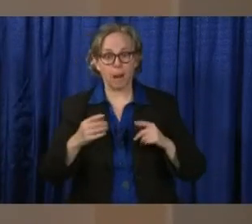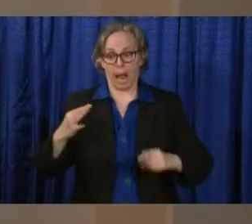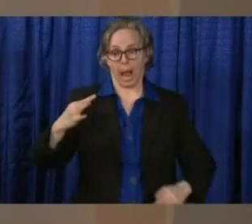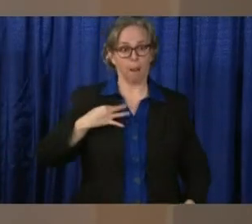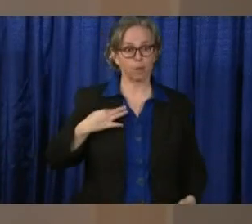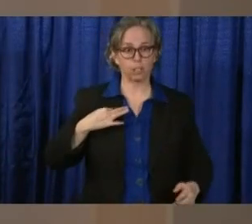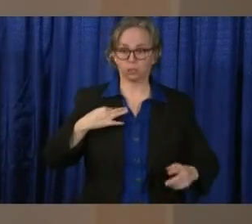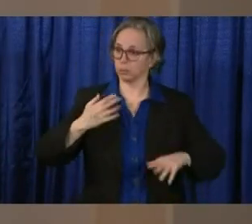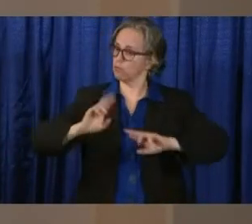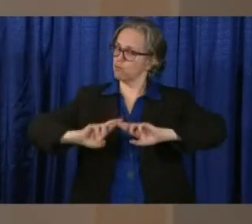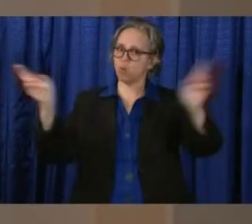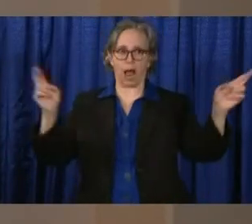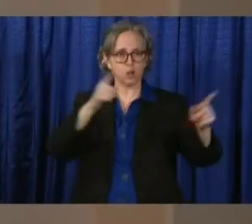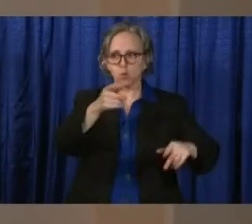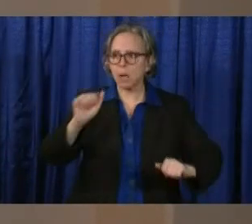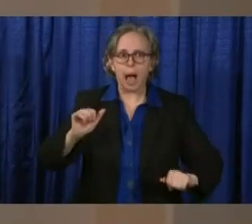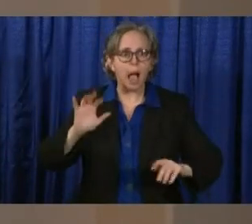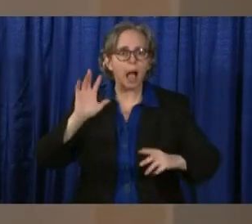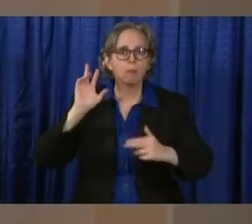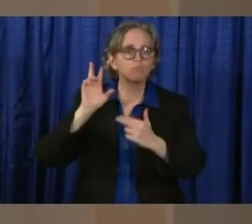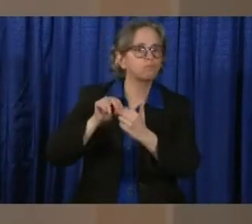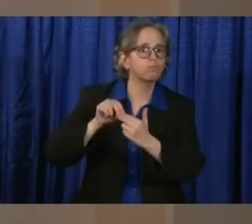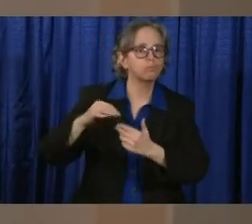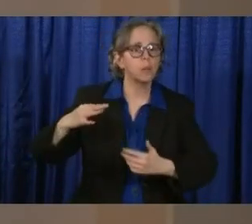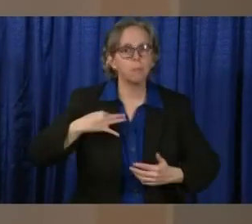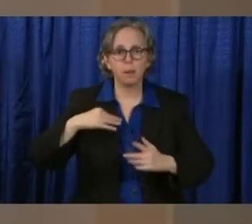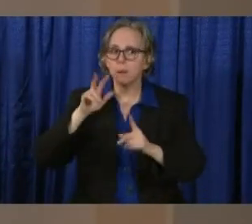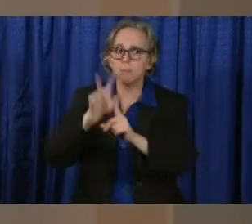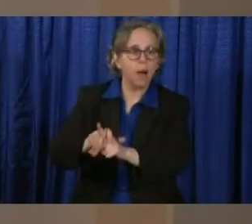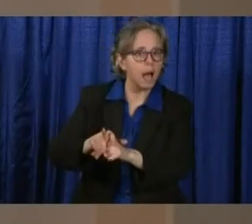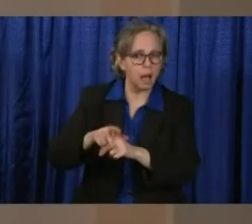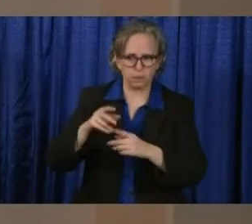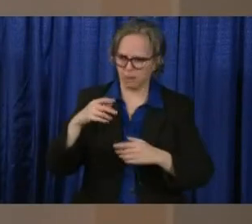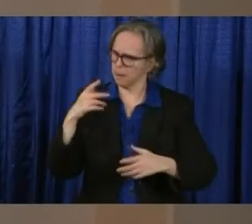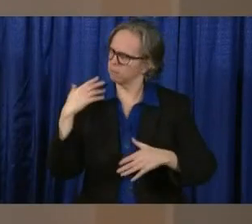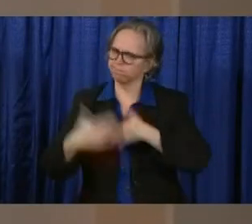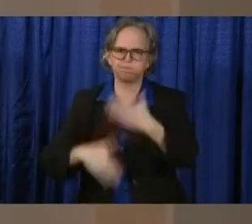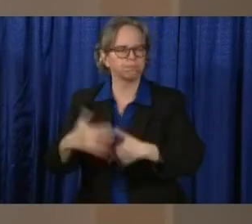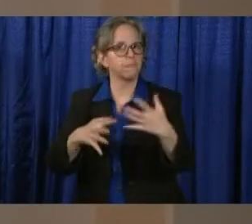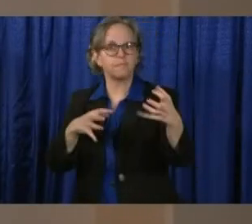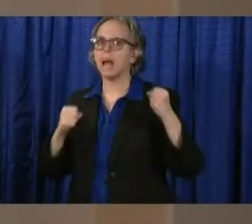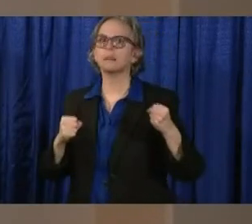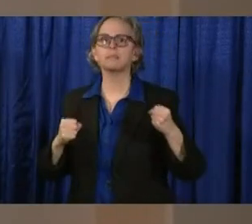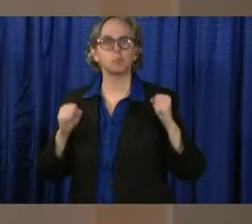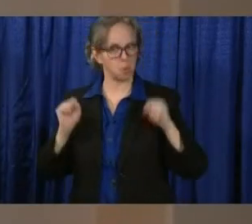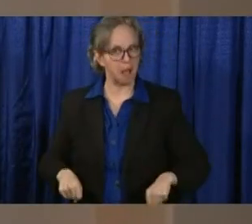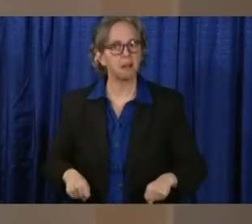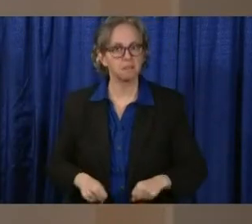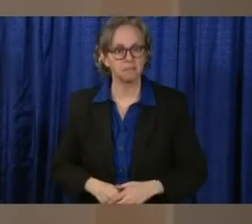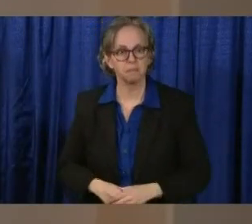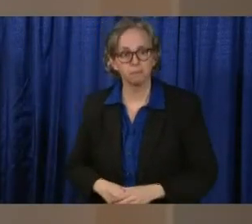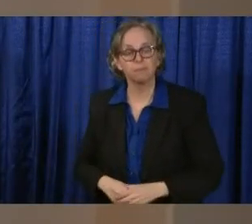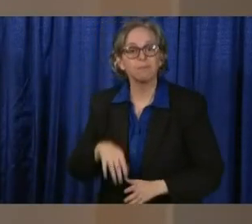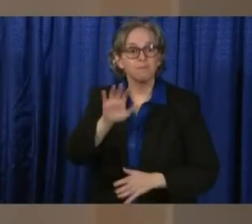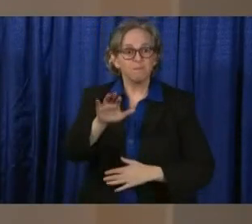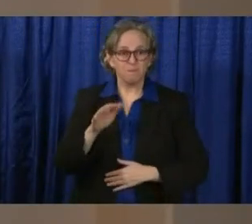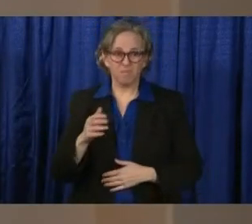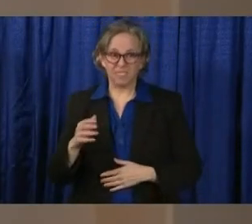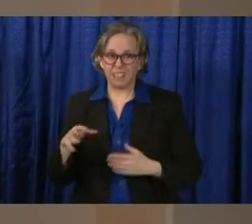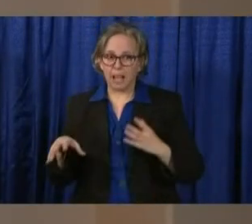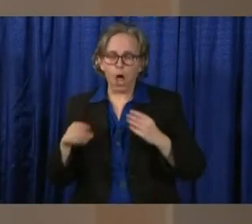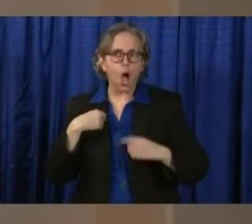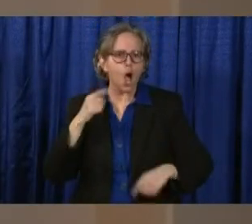those applications as quickly as they can. But I also became aware over the last few days that there are some people, some businesses,